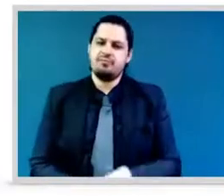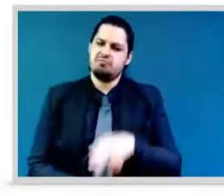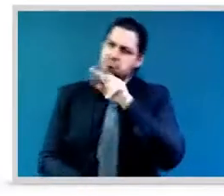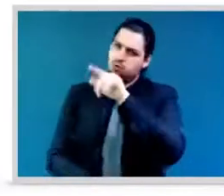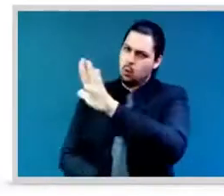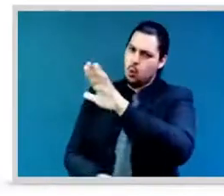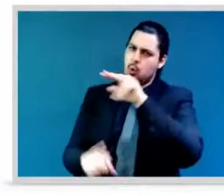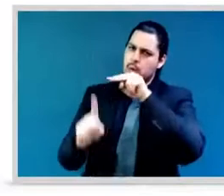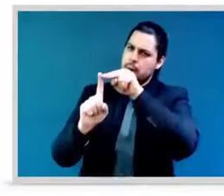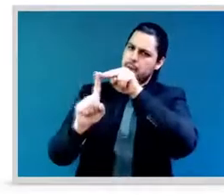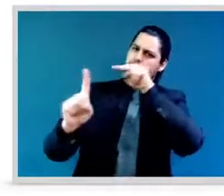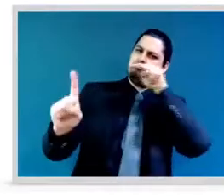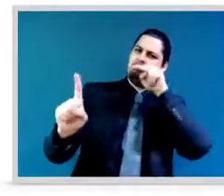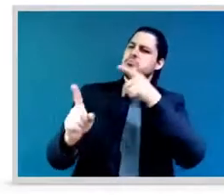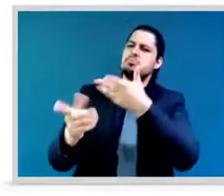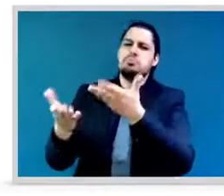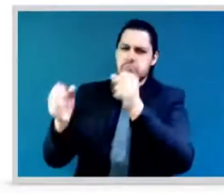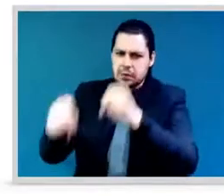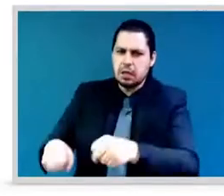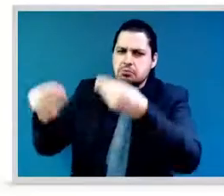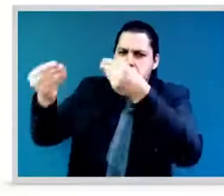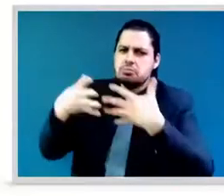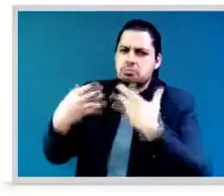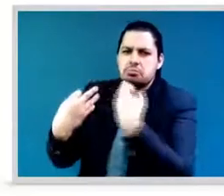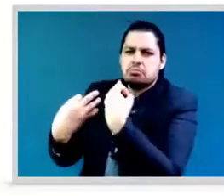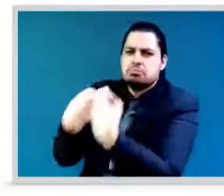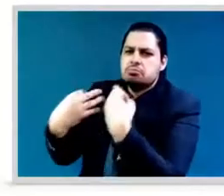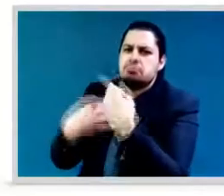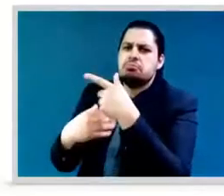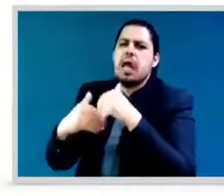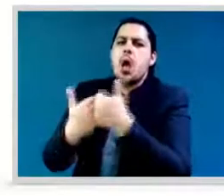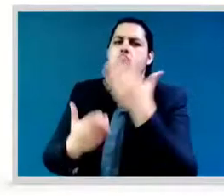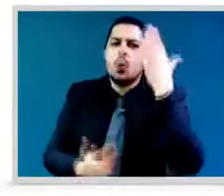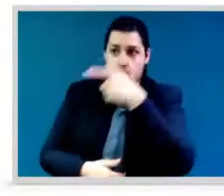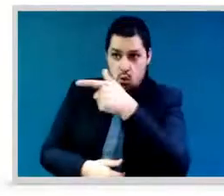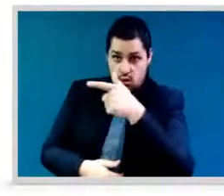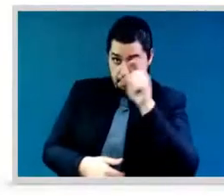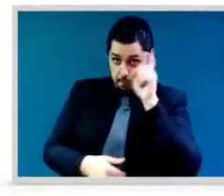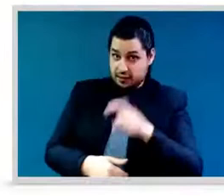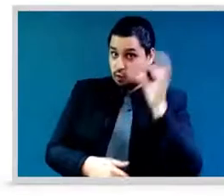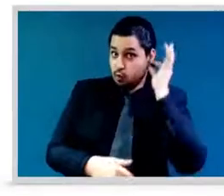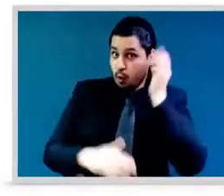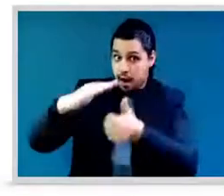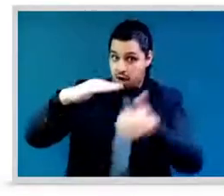how we are normalizing women in leadership positions